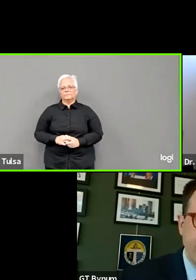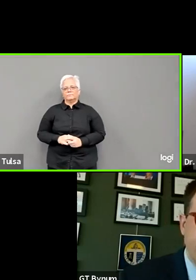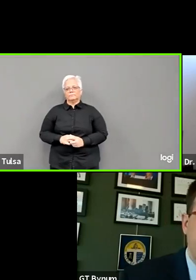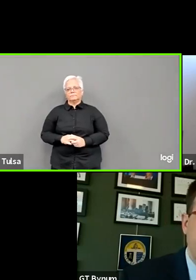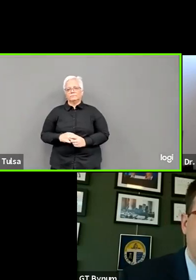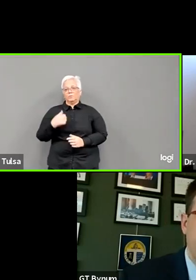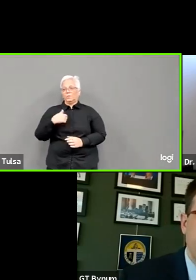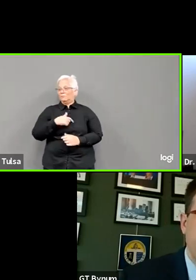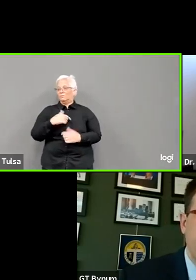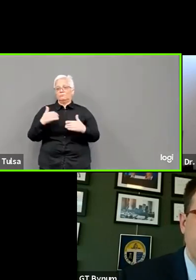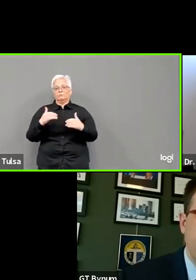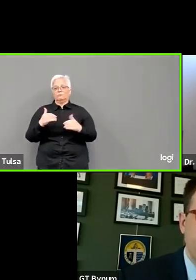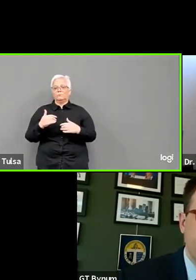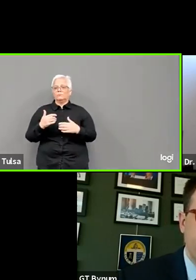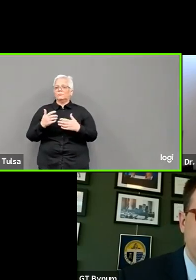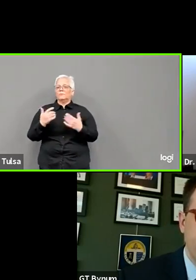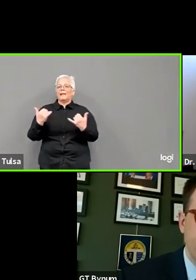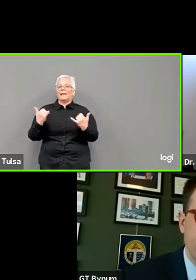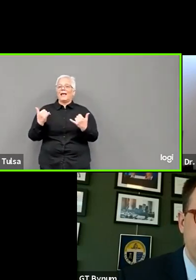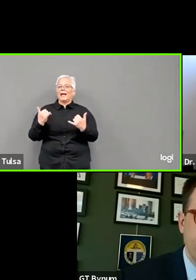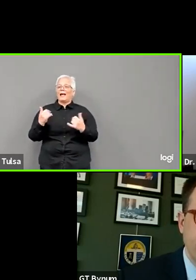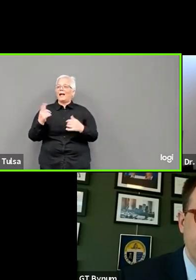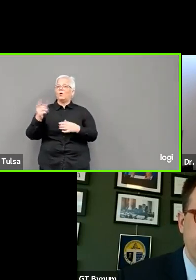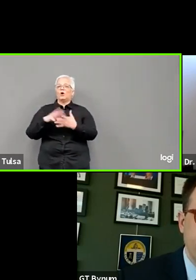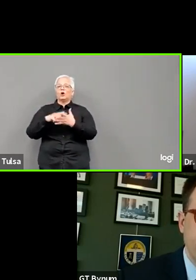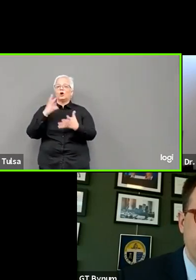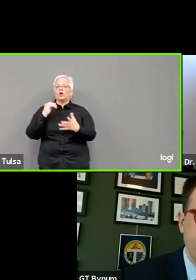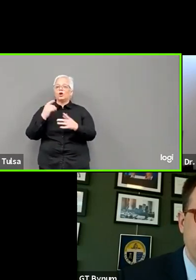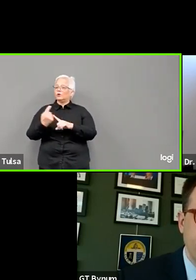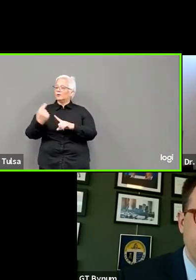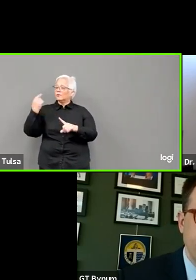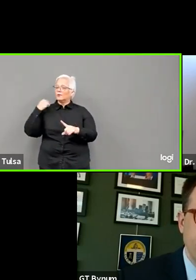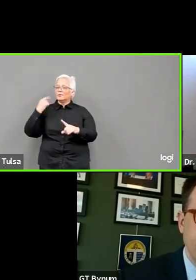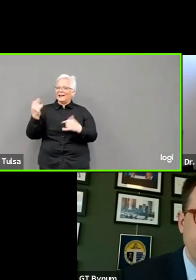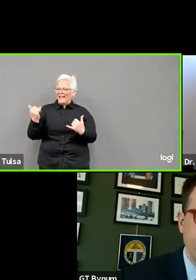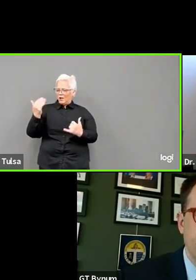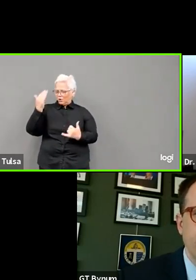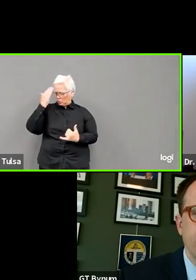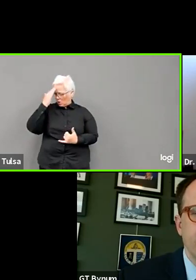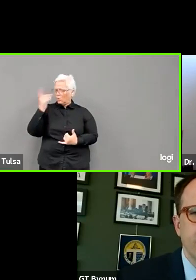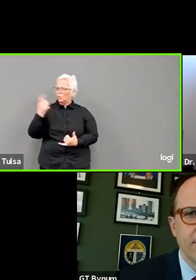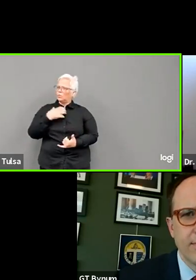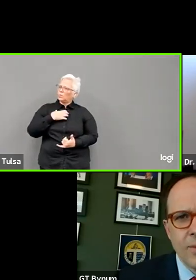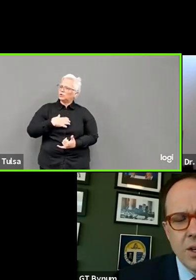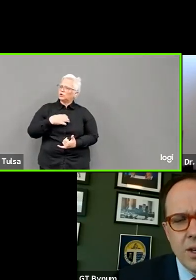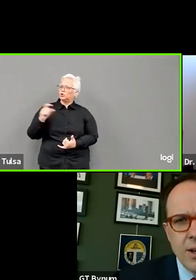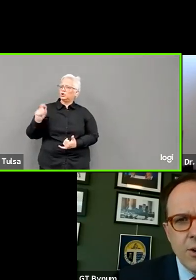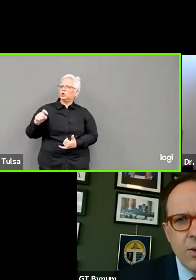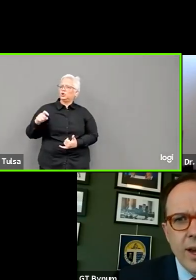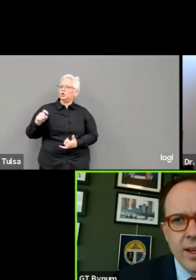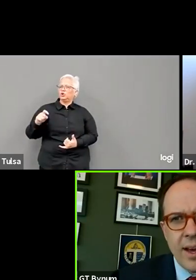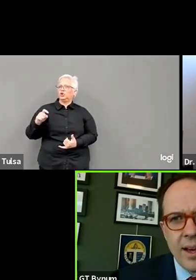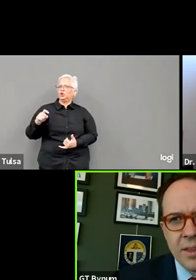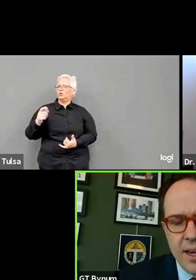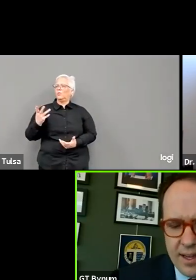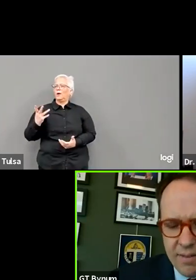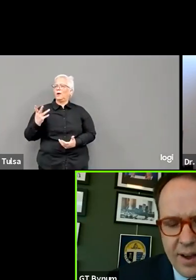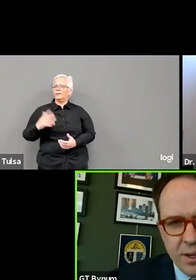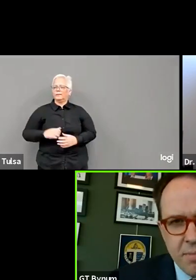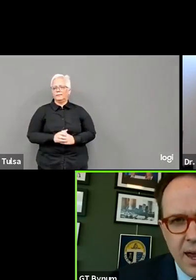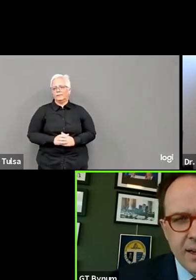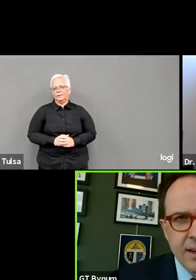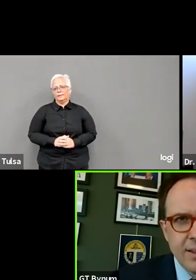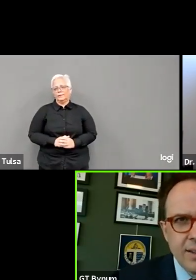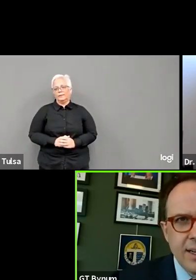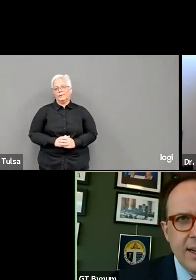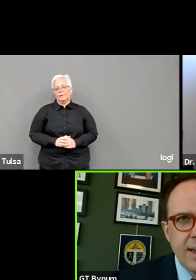Fox 23. What do you know now that maybe you wish you would have known then, Mayor? Well, I think if